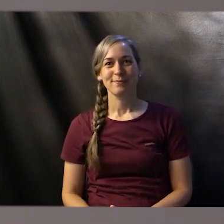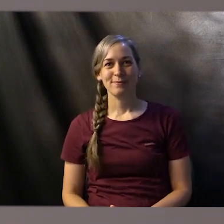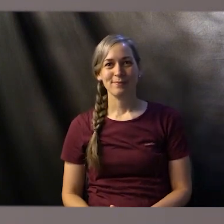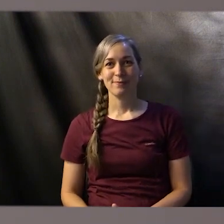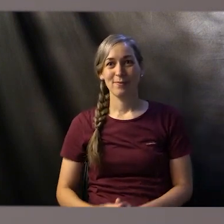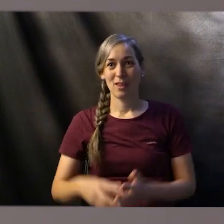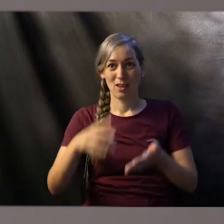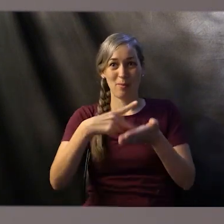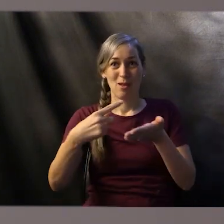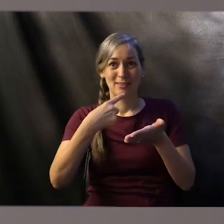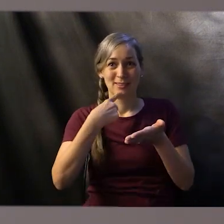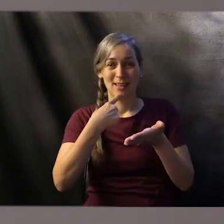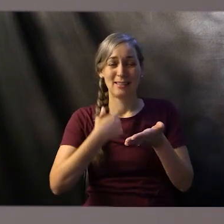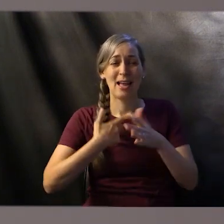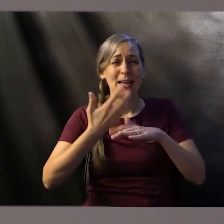Paul says,